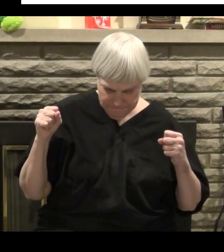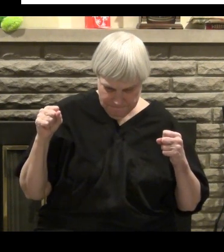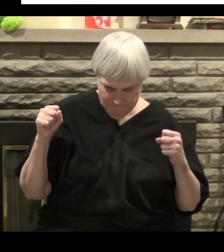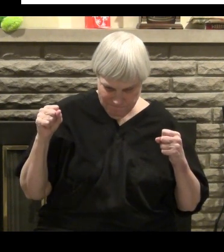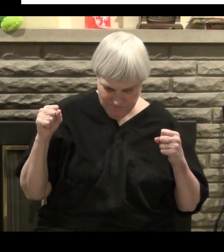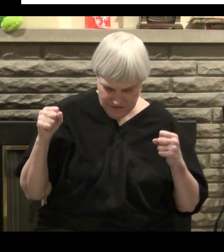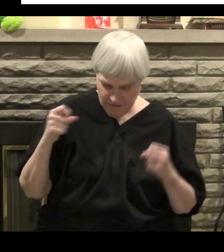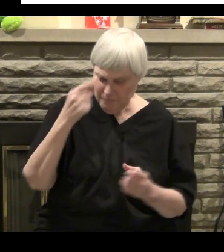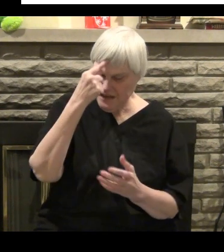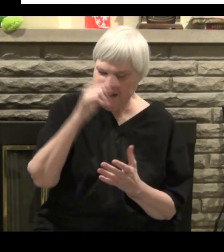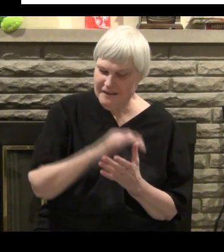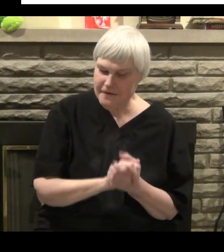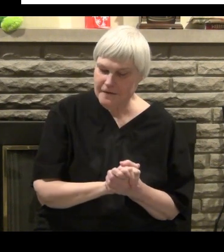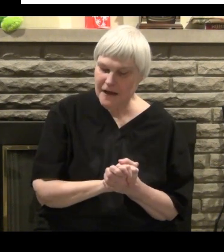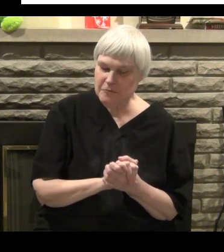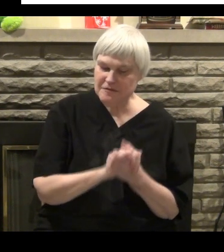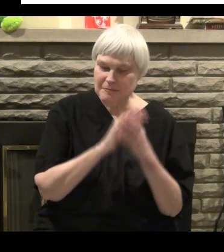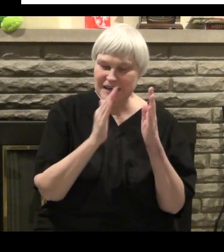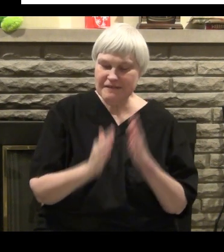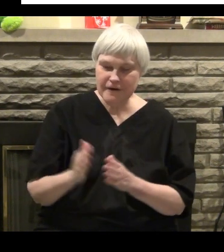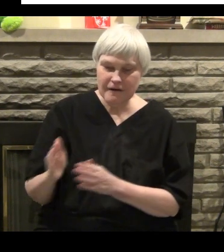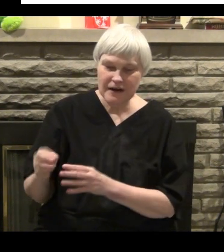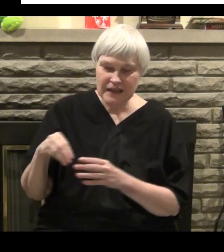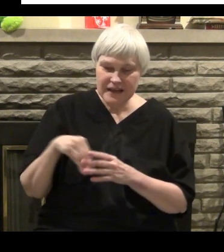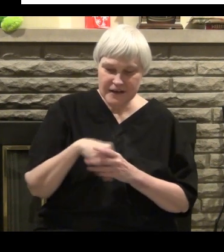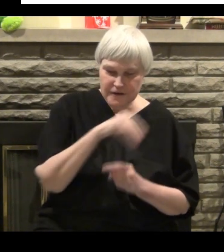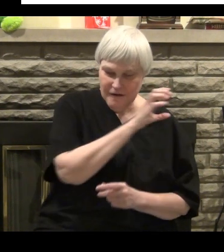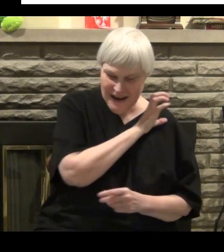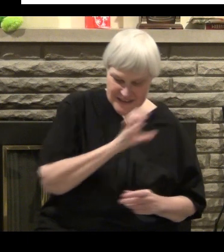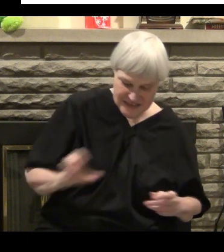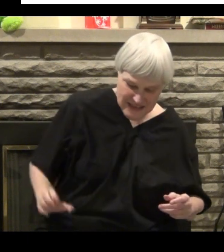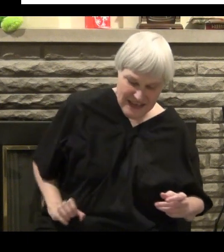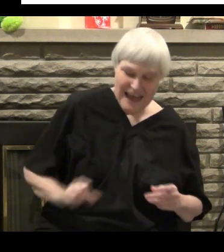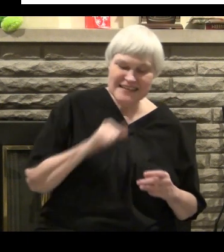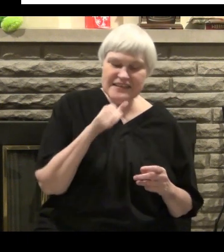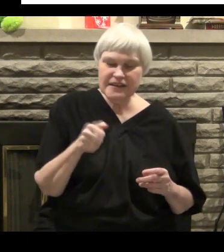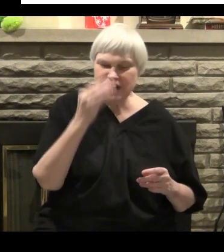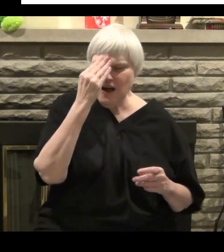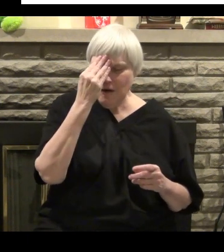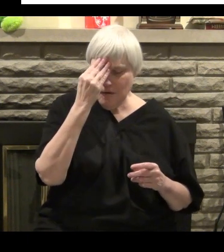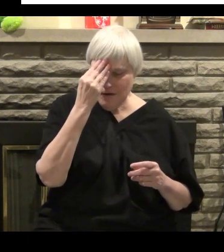even though at this time I had been saved you know in the sense that we speak of salvation as believers